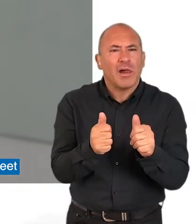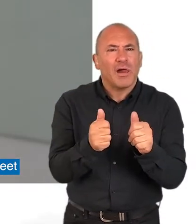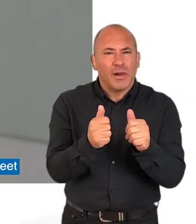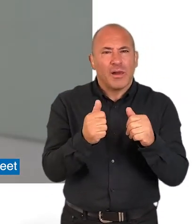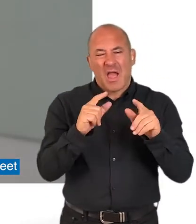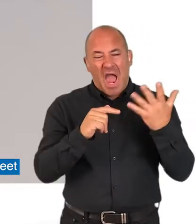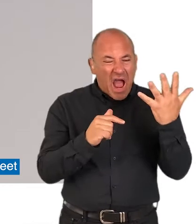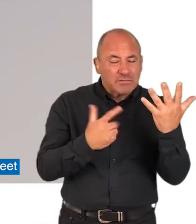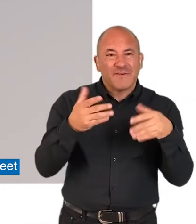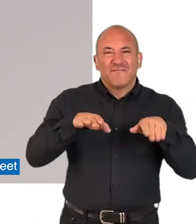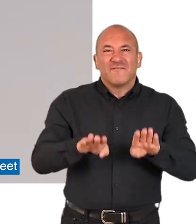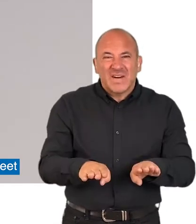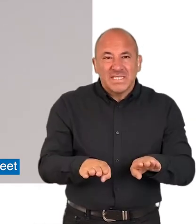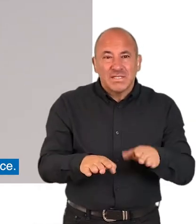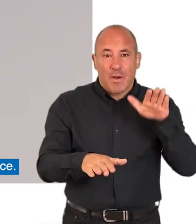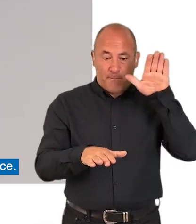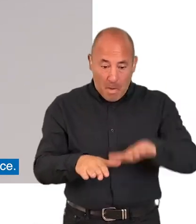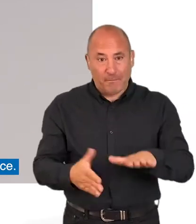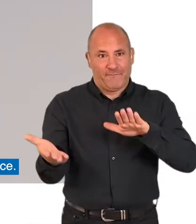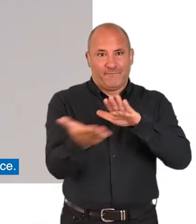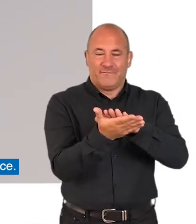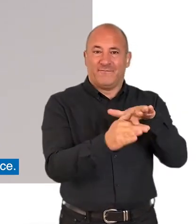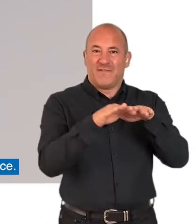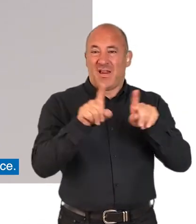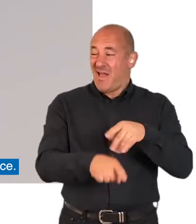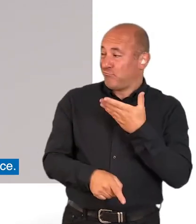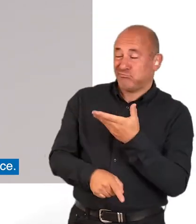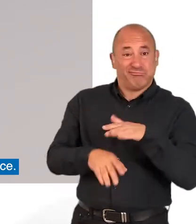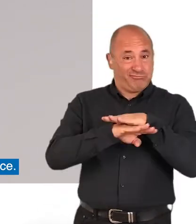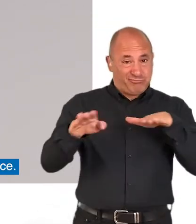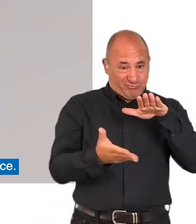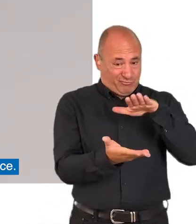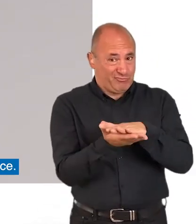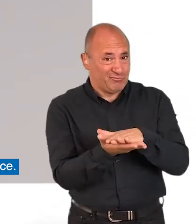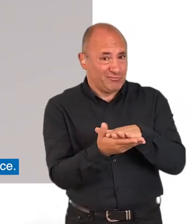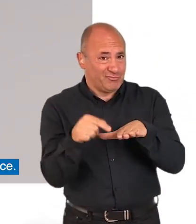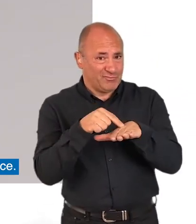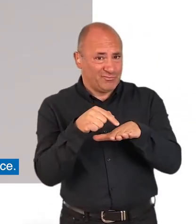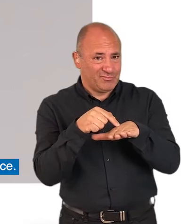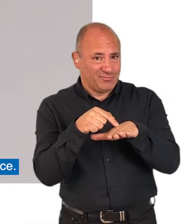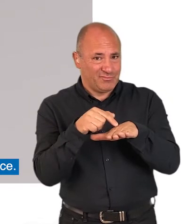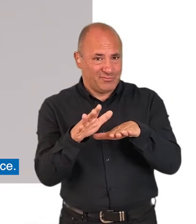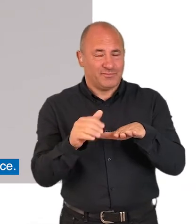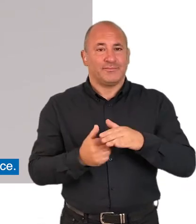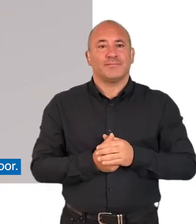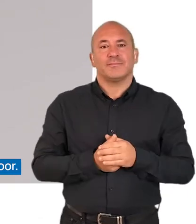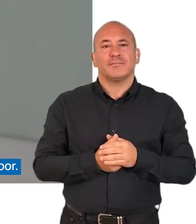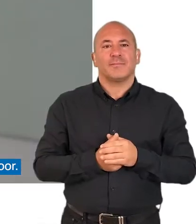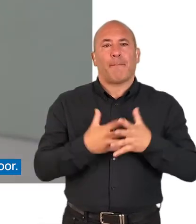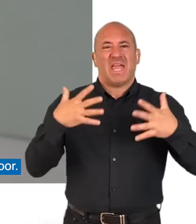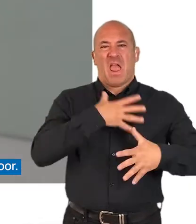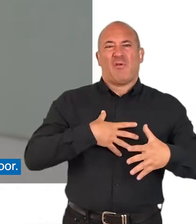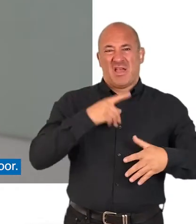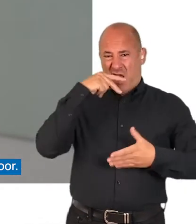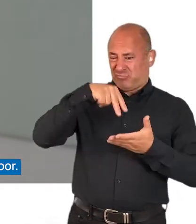body parts, such as hands and feet, should be placed flat against a background or on a flat surface. For